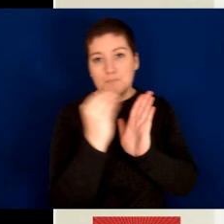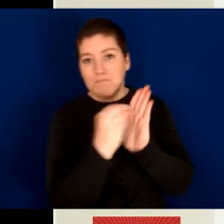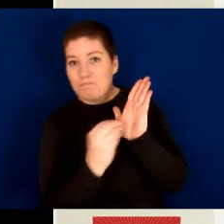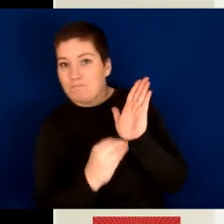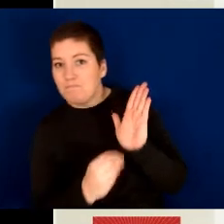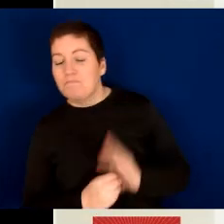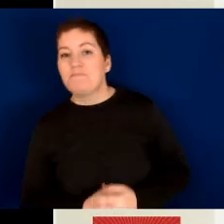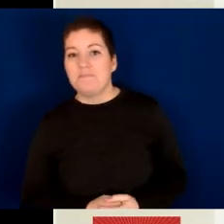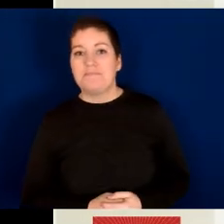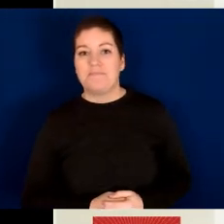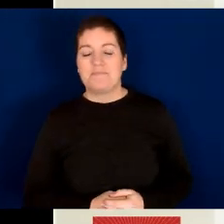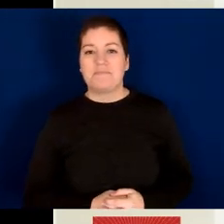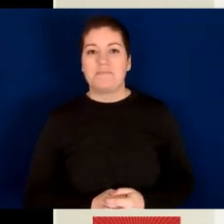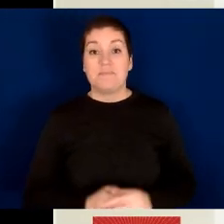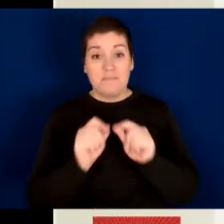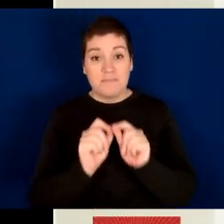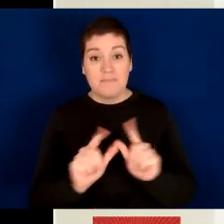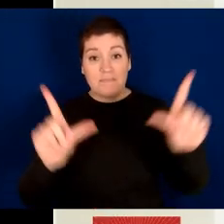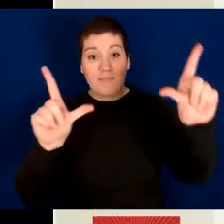good way to keep track of research.